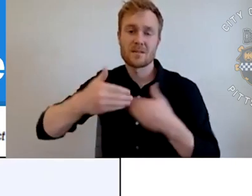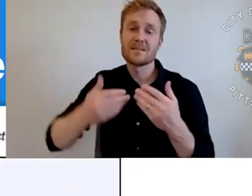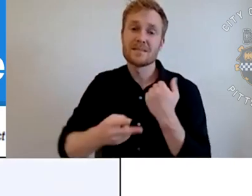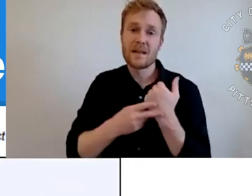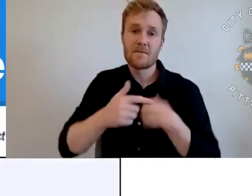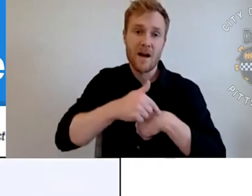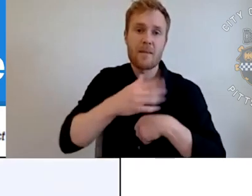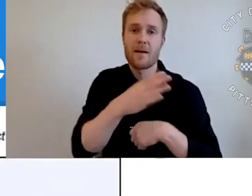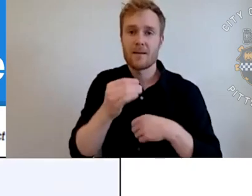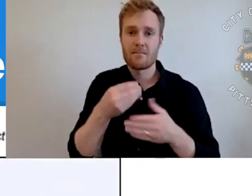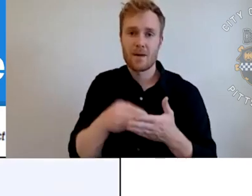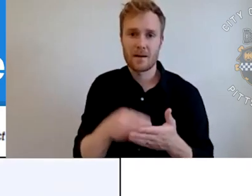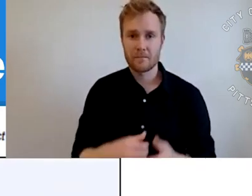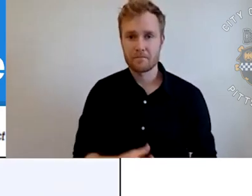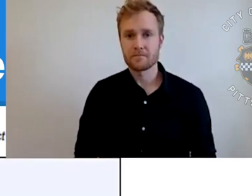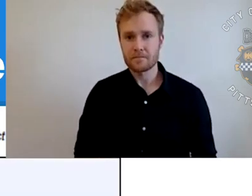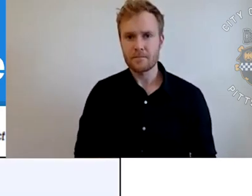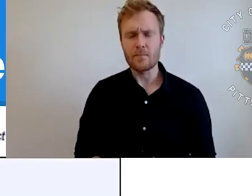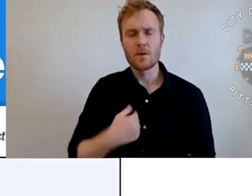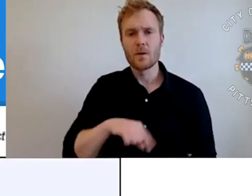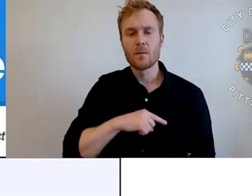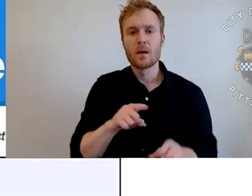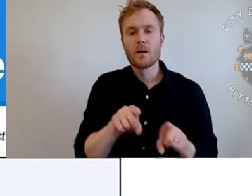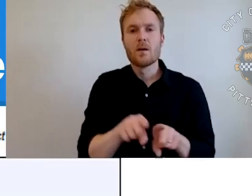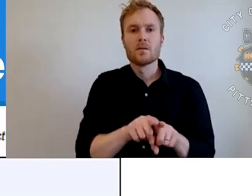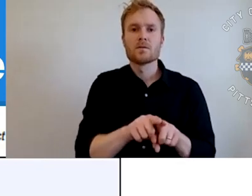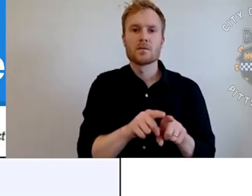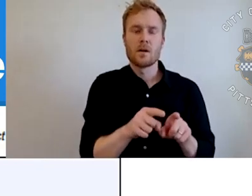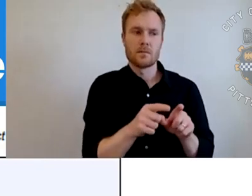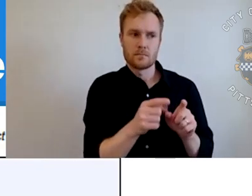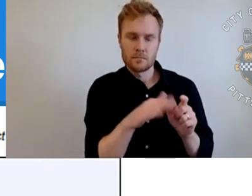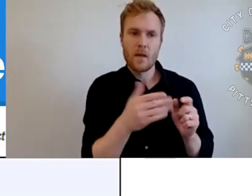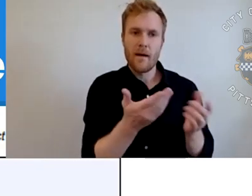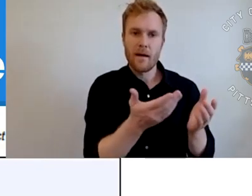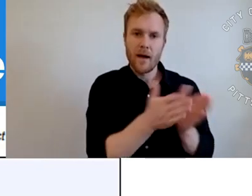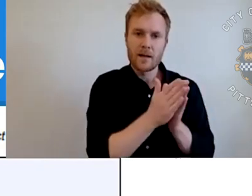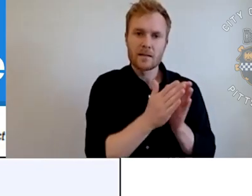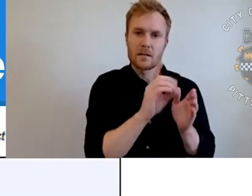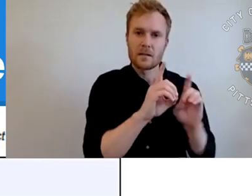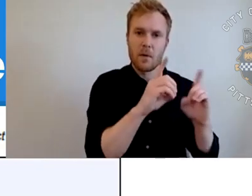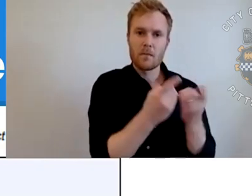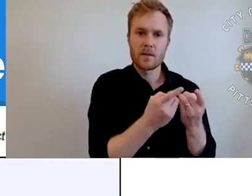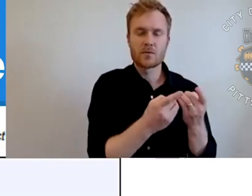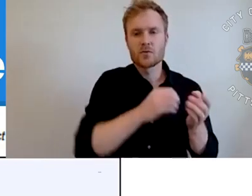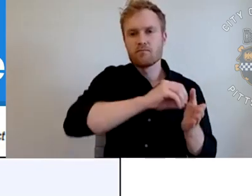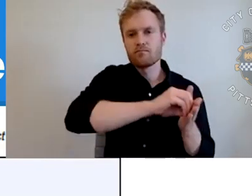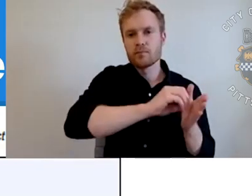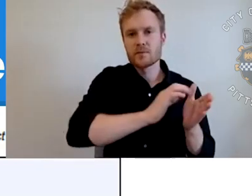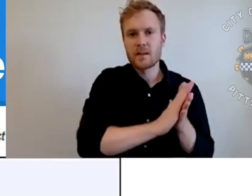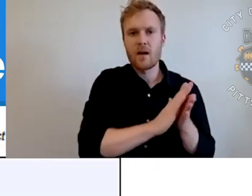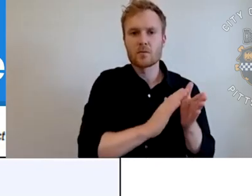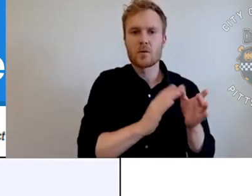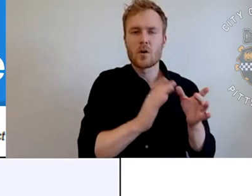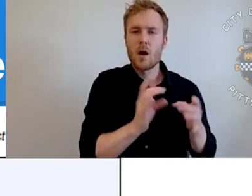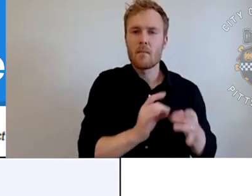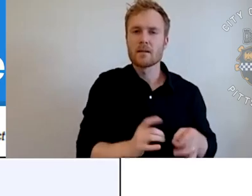We also asked the departments to comment on these kind of eight factors. These are the actual scoring criteria that